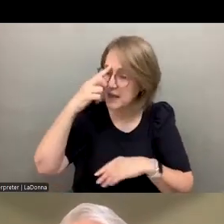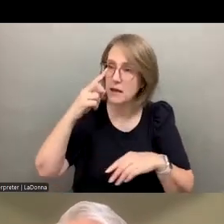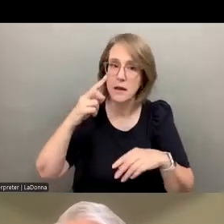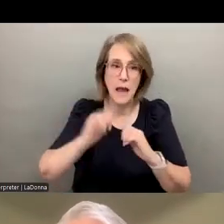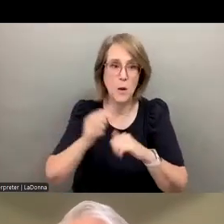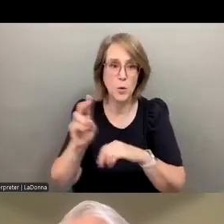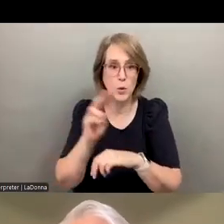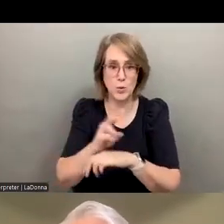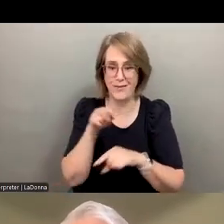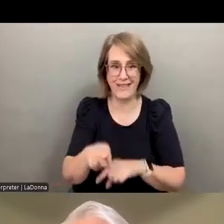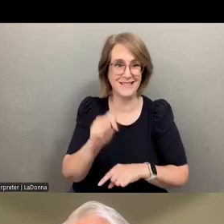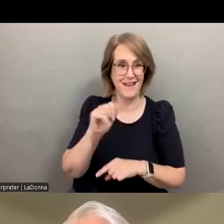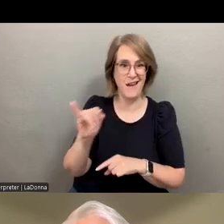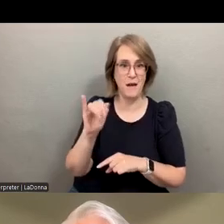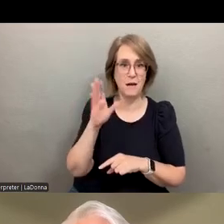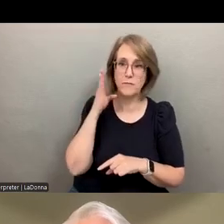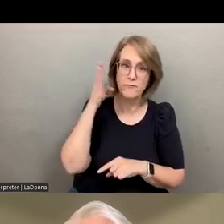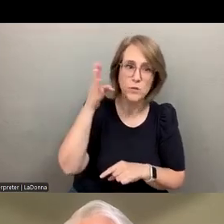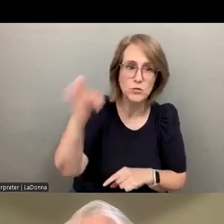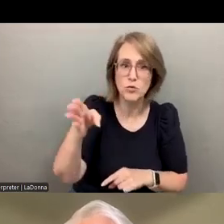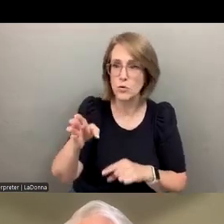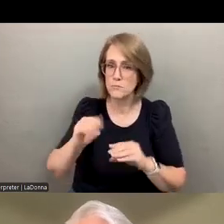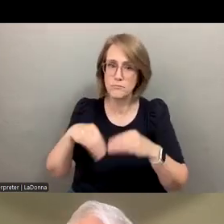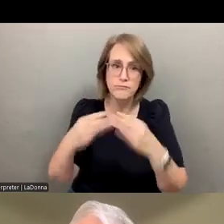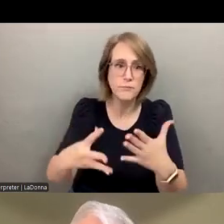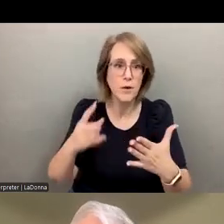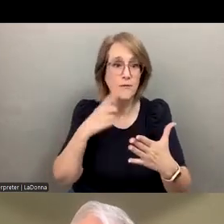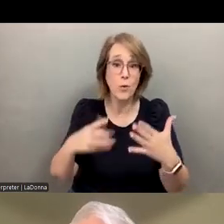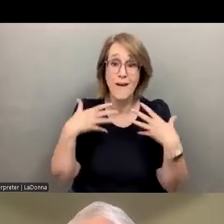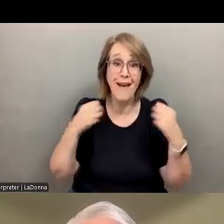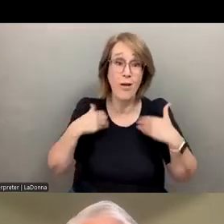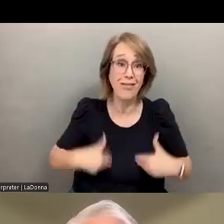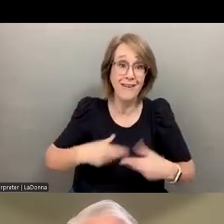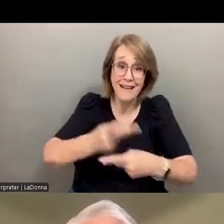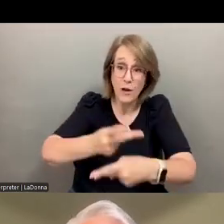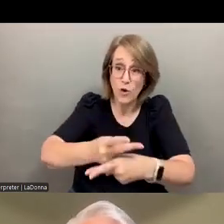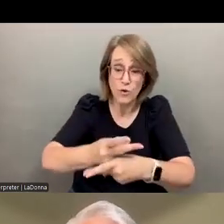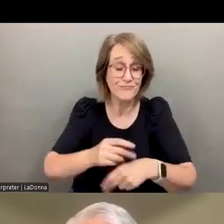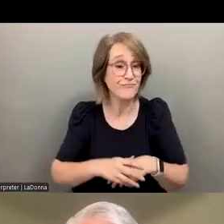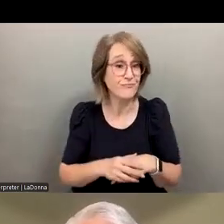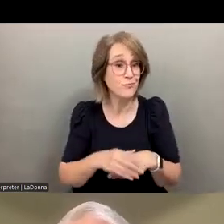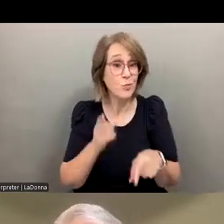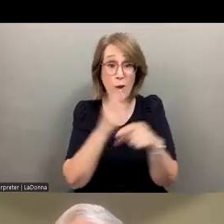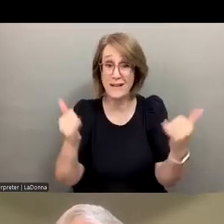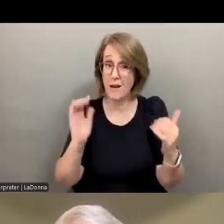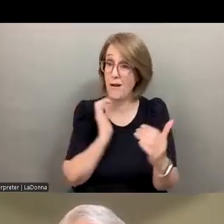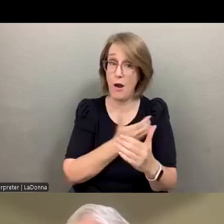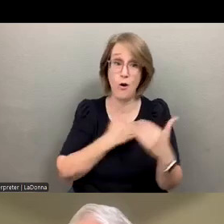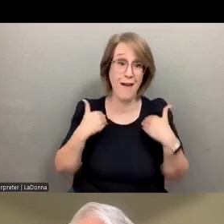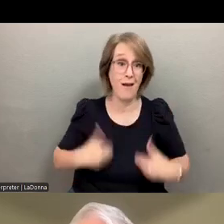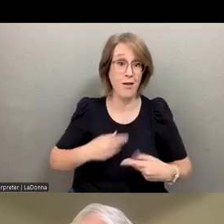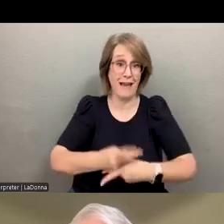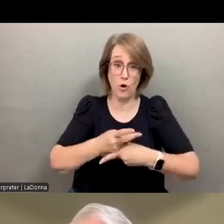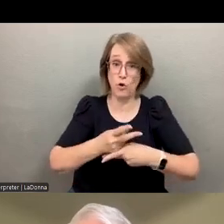kind of the future of how healthcare is going to be delivered. We have a problem right now in all of healthcare, actually in all of